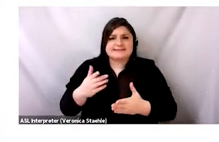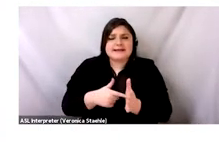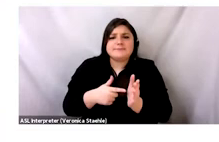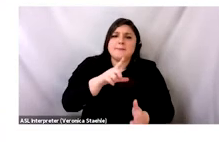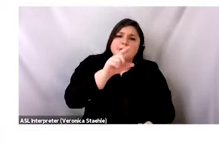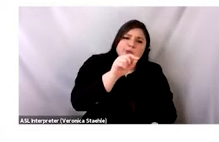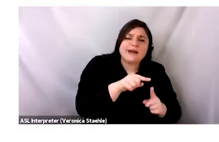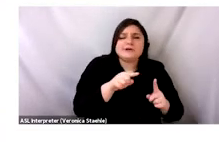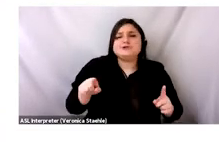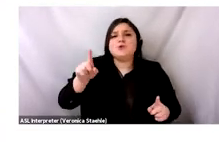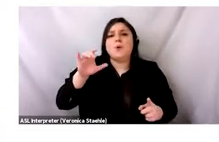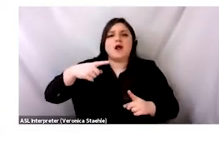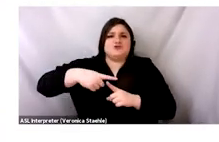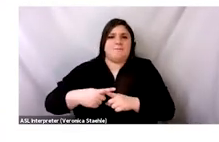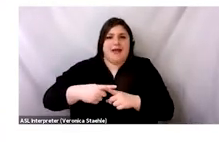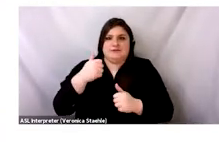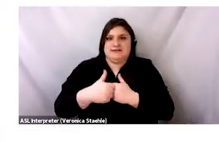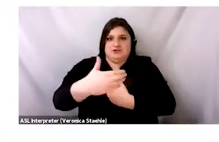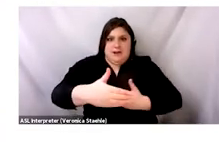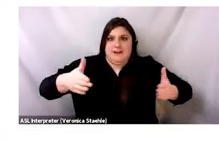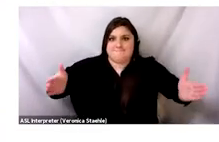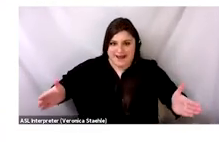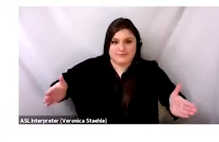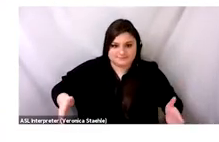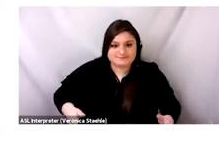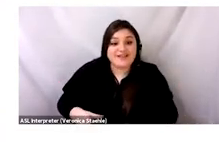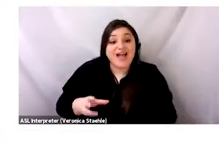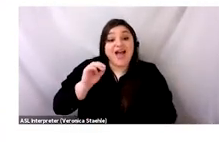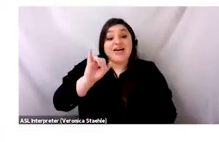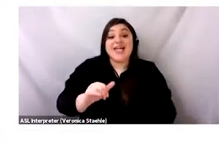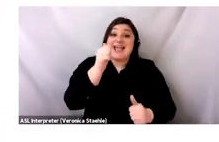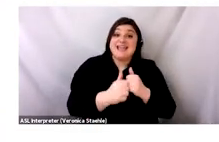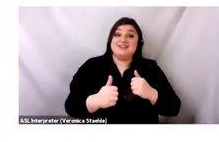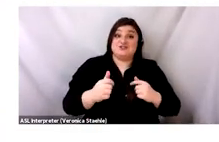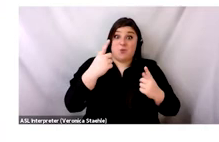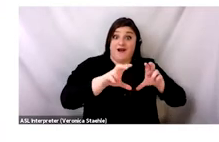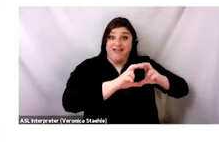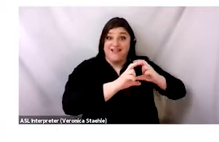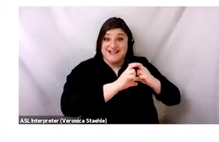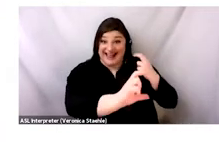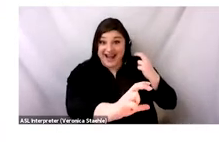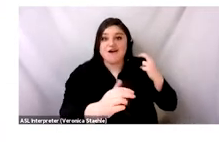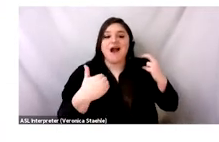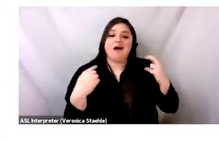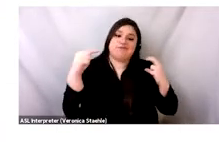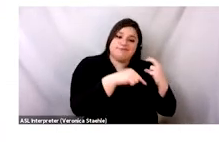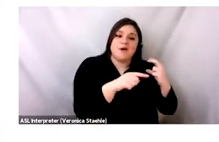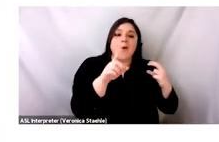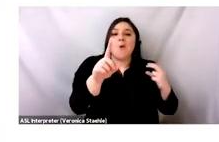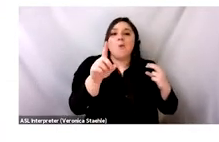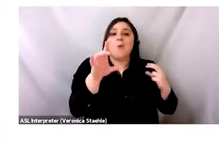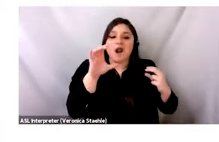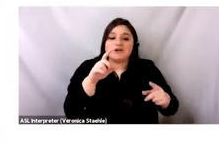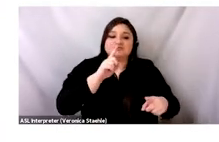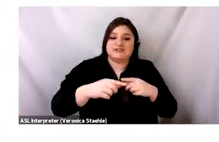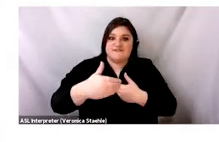between 120 to 200 pounds. There are 400 bales in one container. So at 100 containers a week, there